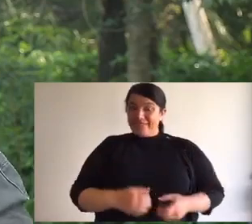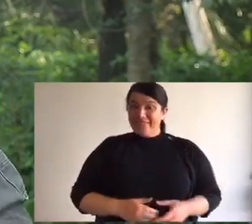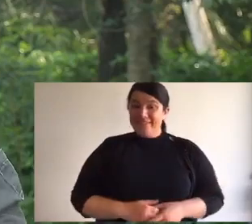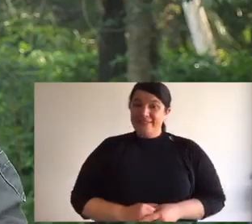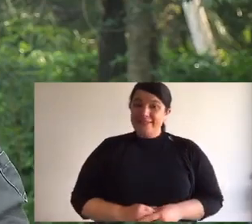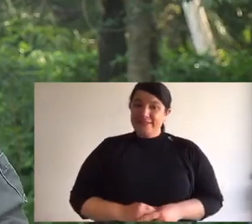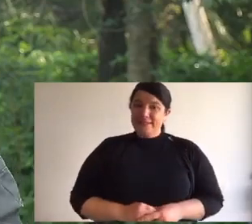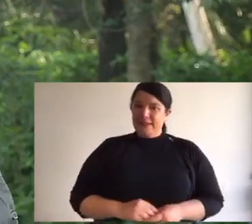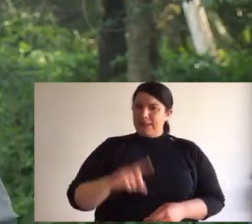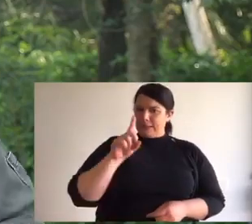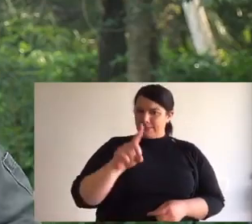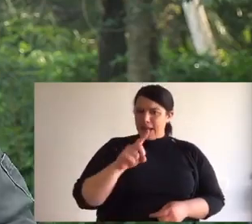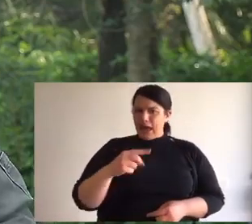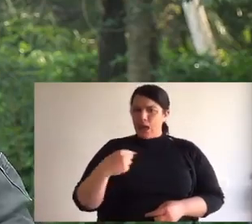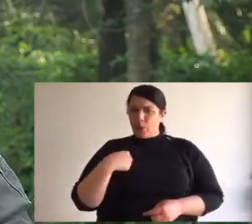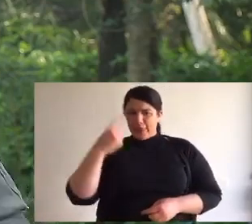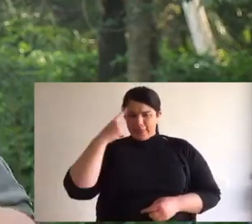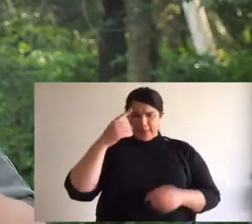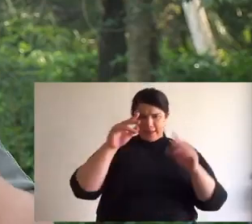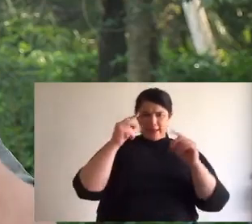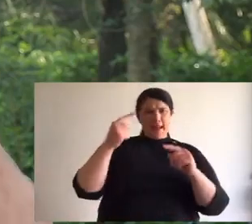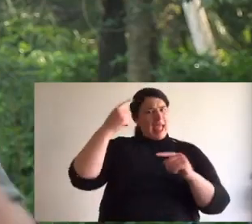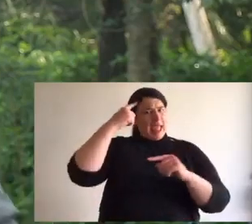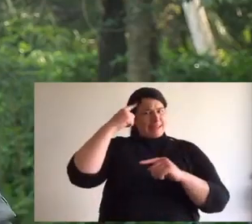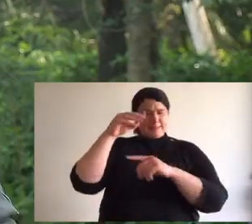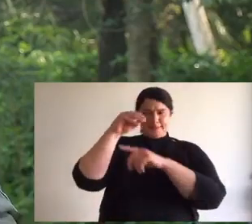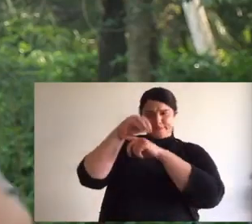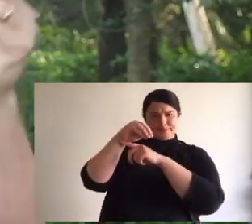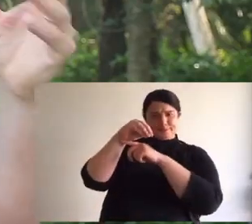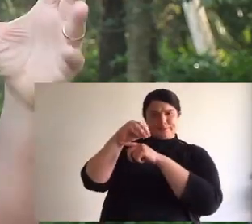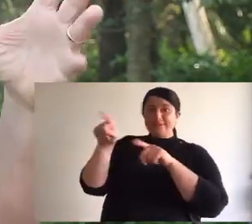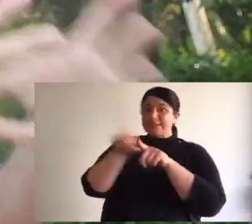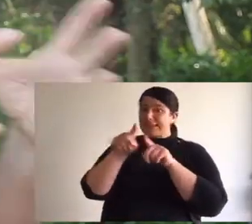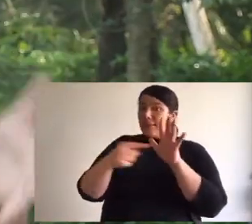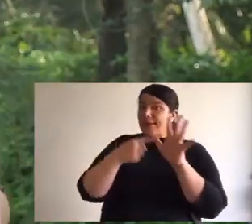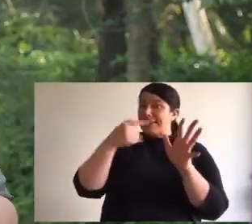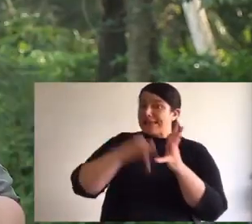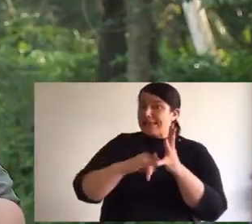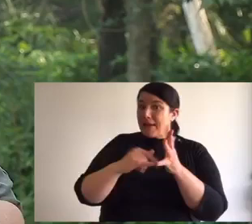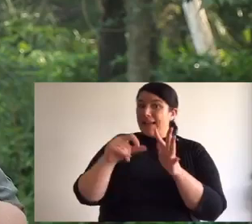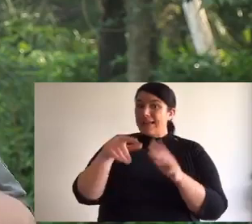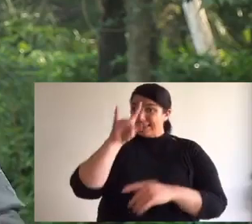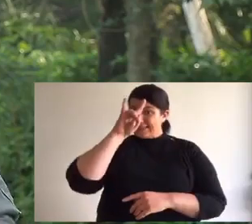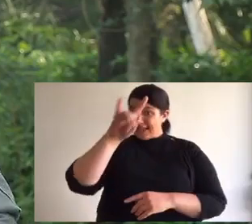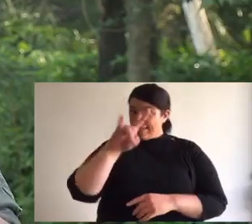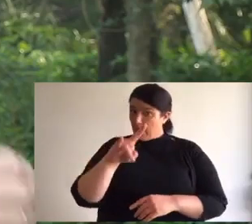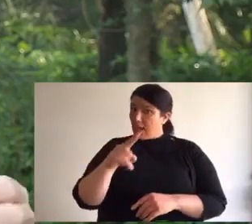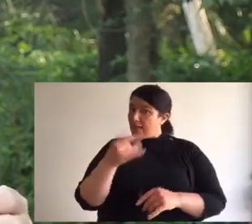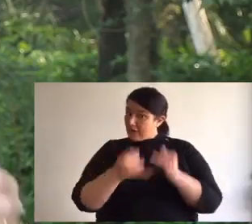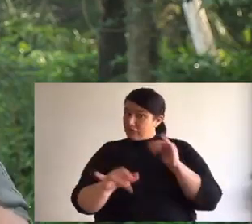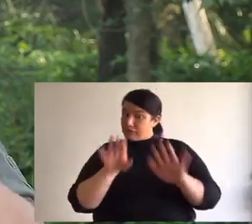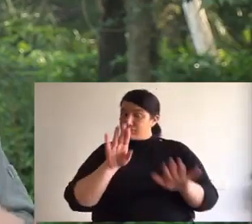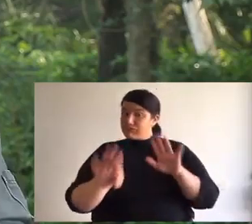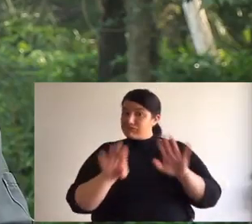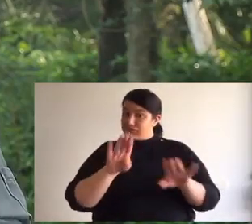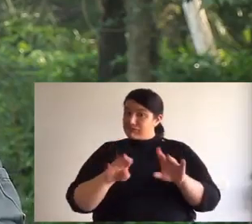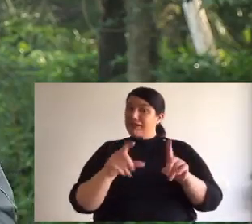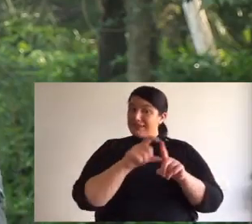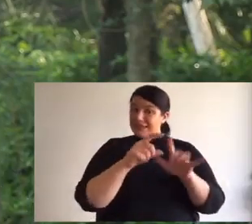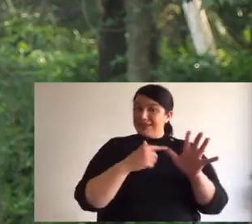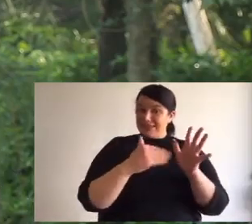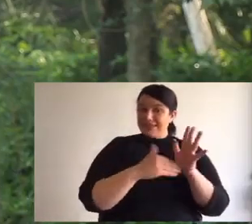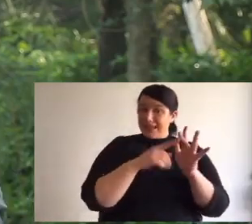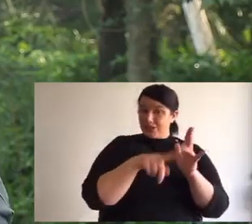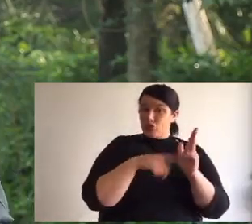females have a pouch that they rear their young in. But when we start with the features and let's go to the head. Like a Tasmanian devil which is a very